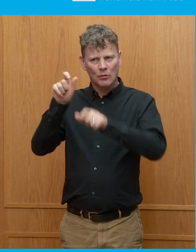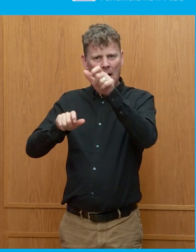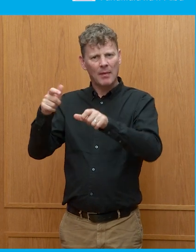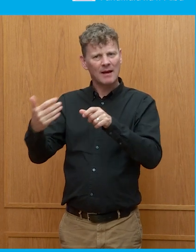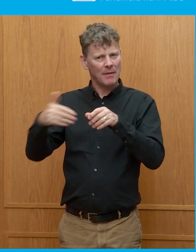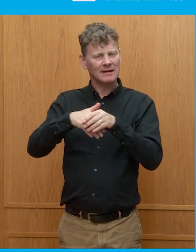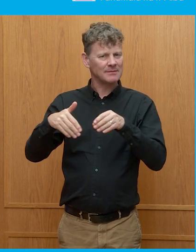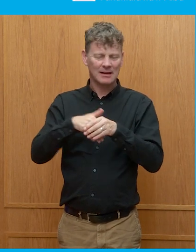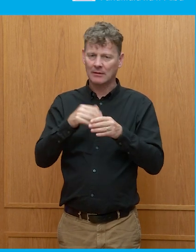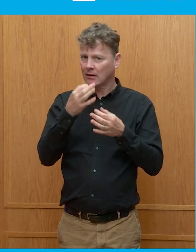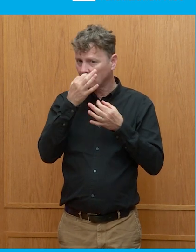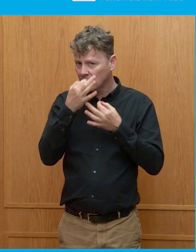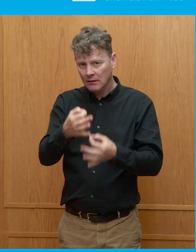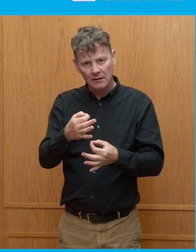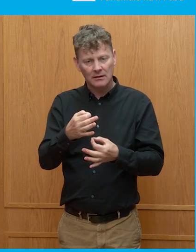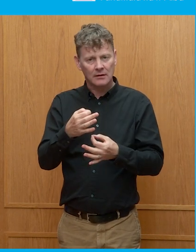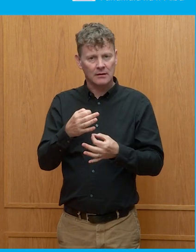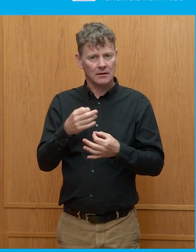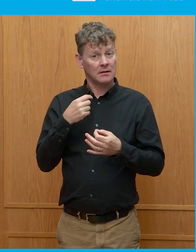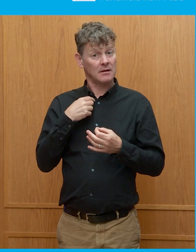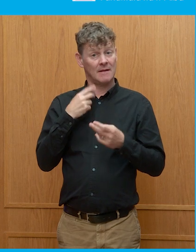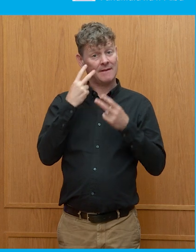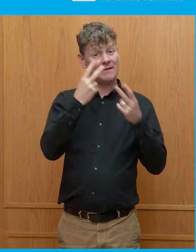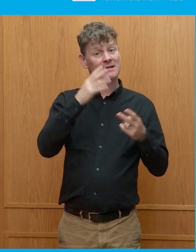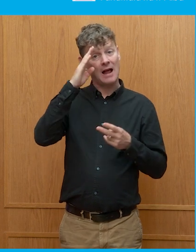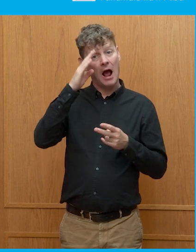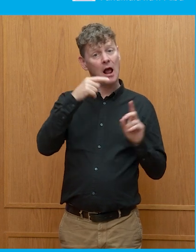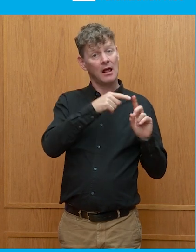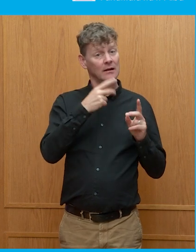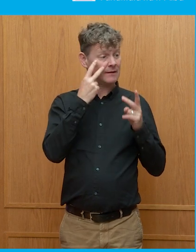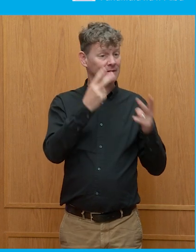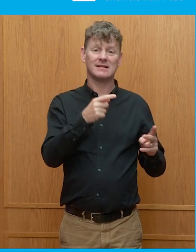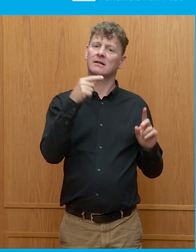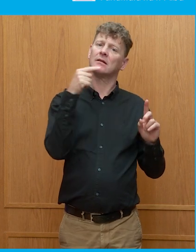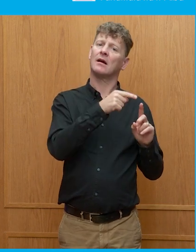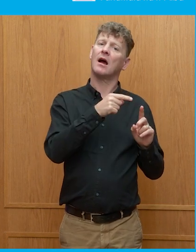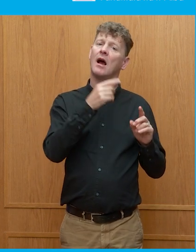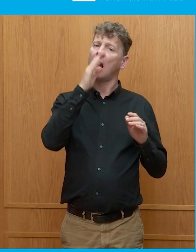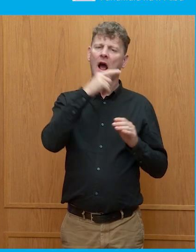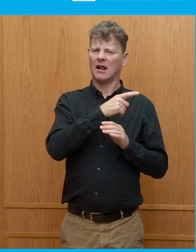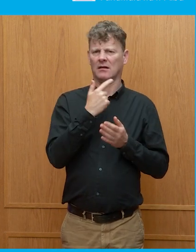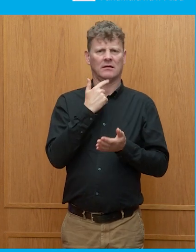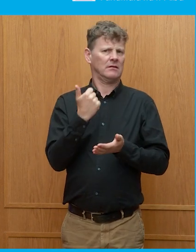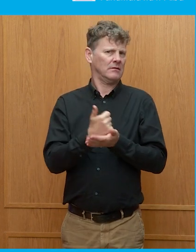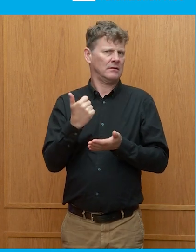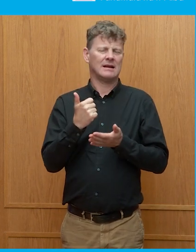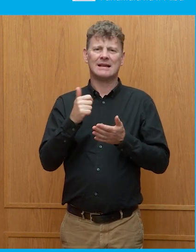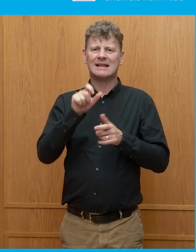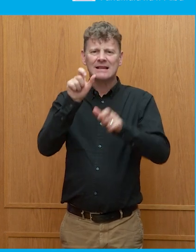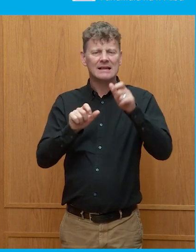And it's been fascinating because it's different. I mean, we visited Ireland. And in Ireland, they have a fantastic kind of citizens'